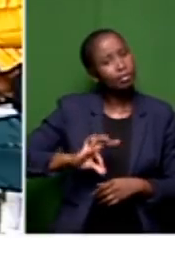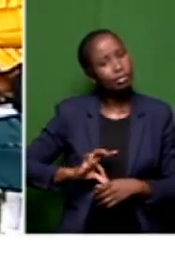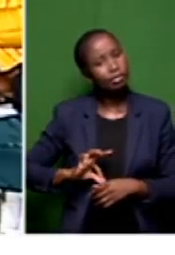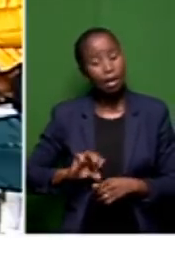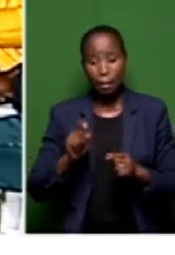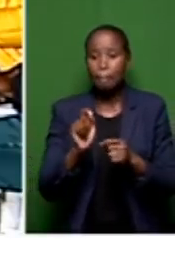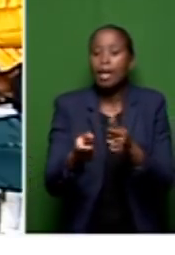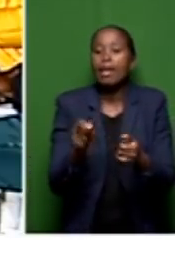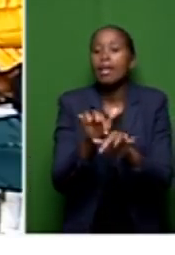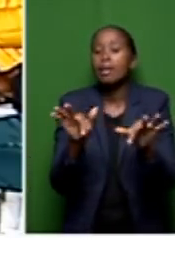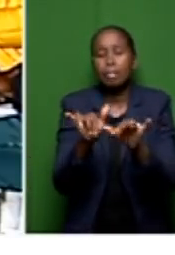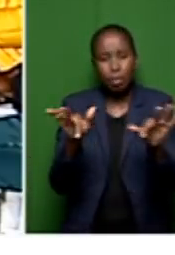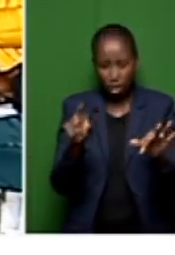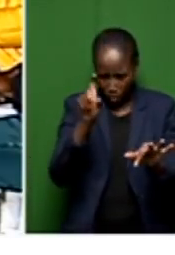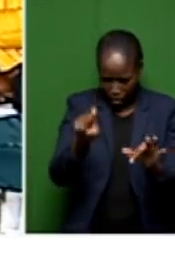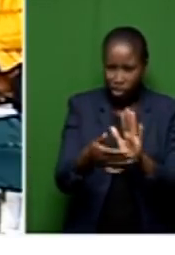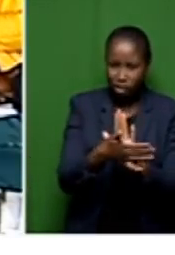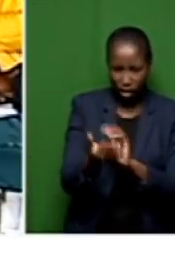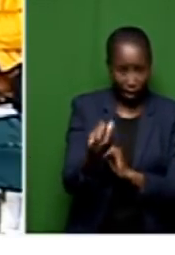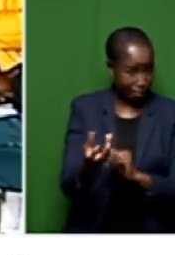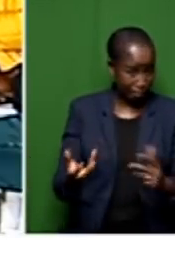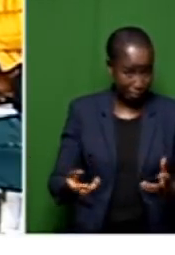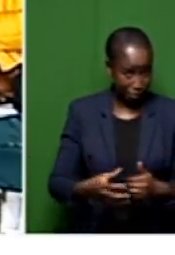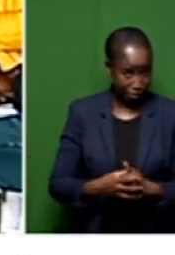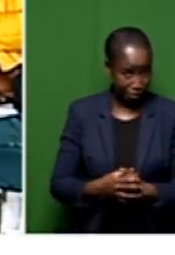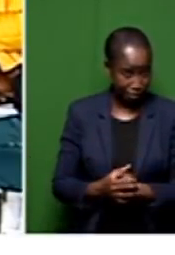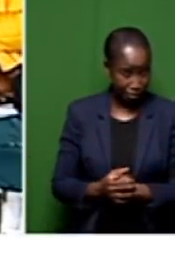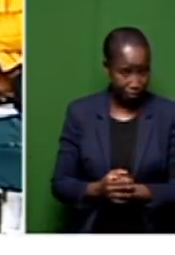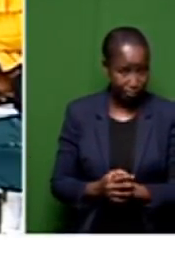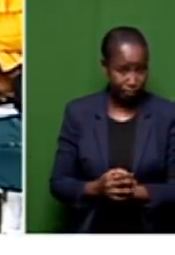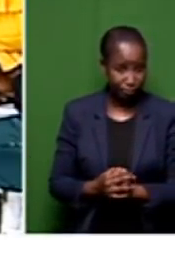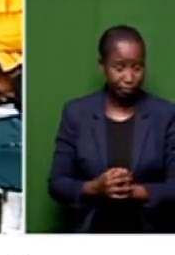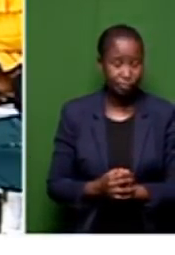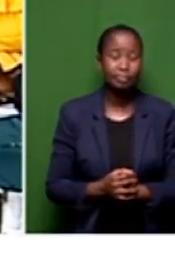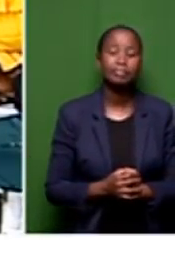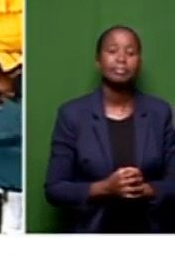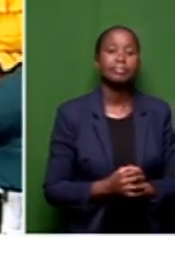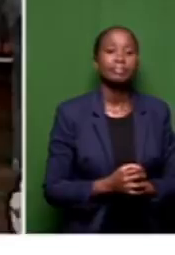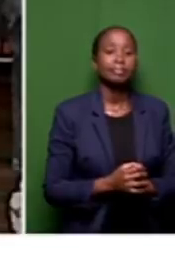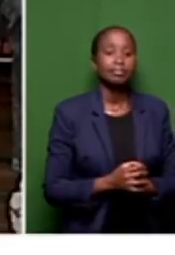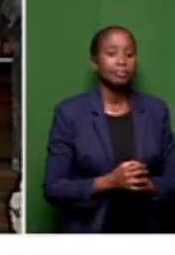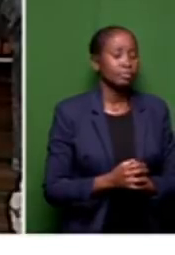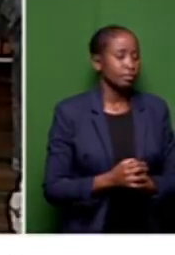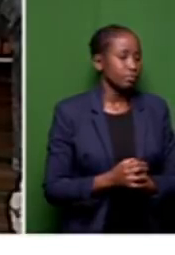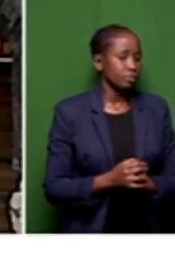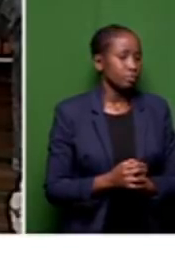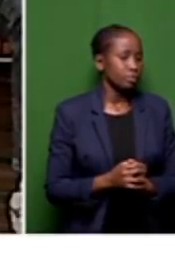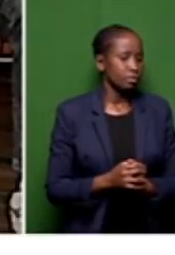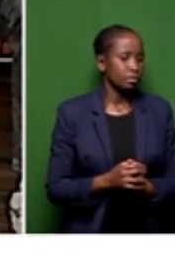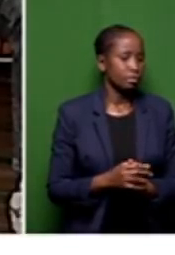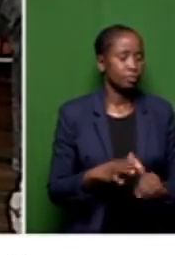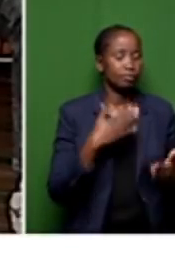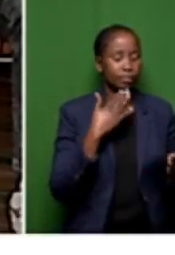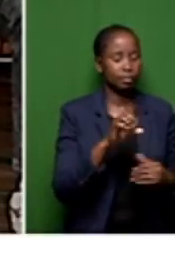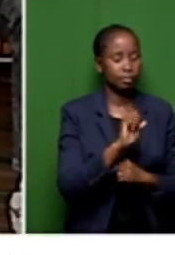to people who should have those skill sets? Okay, thanks. I think, first of all, we in